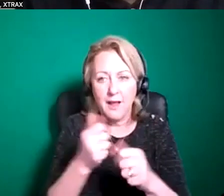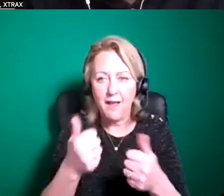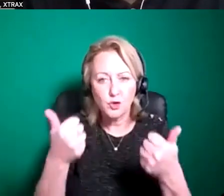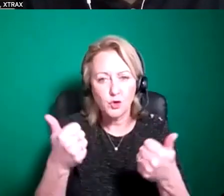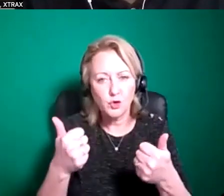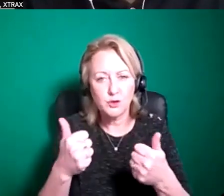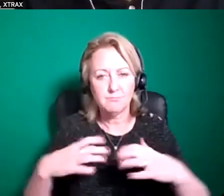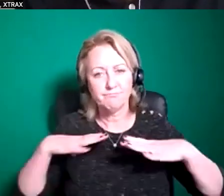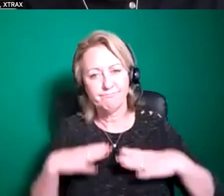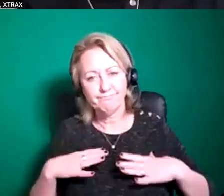christmas and the new year